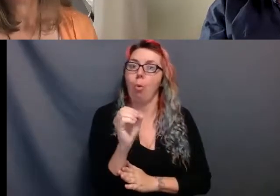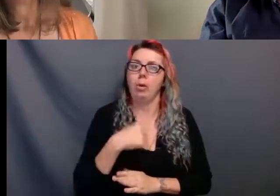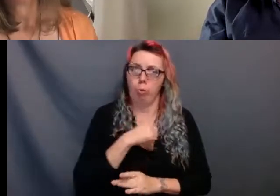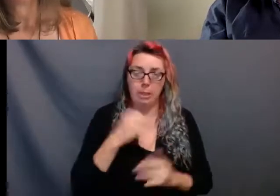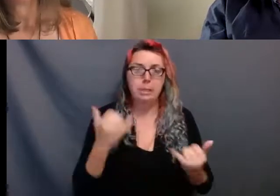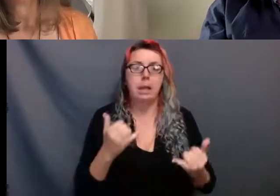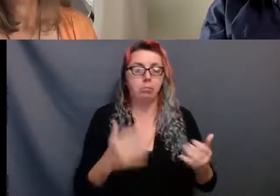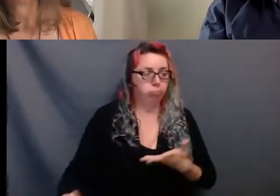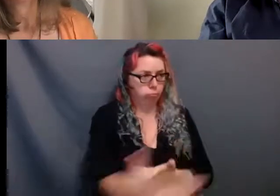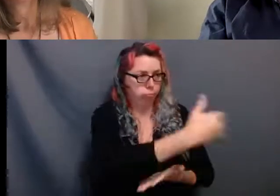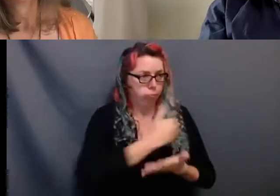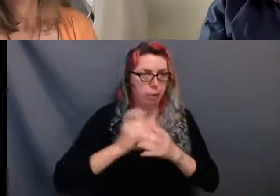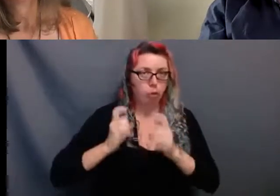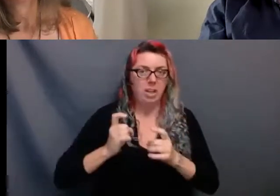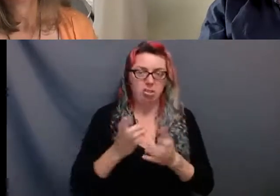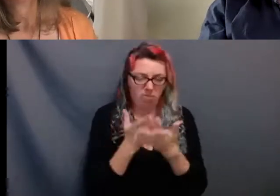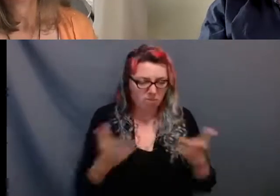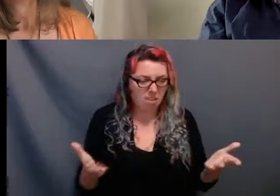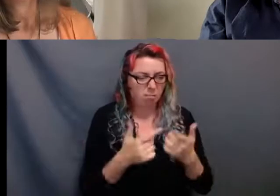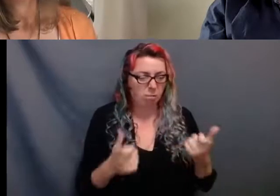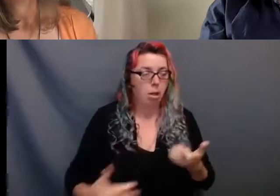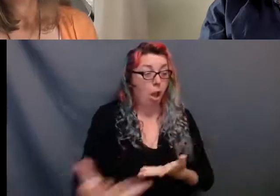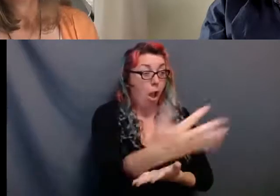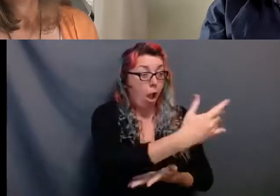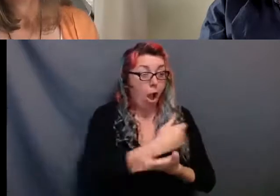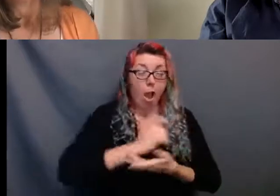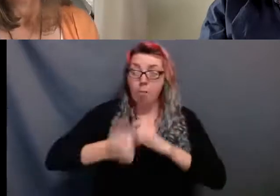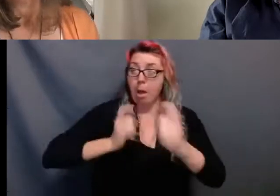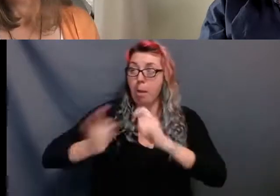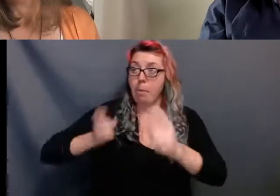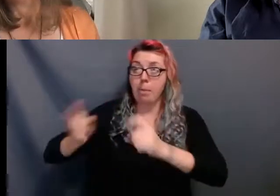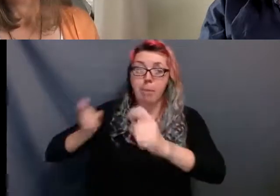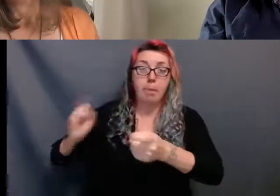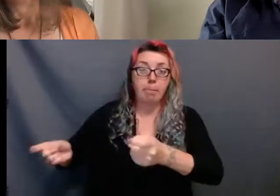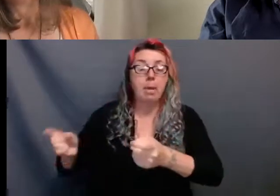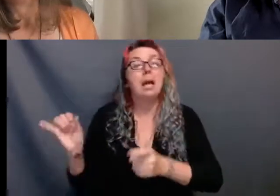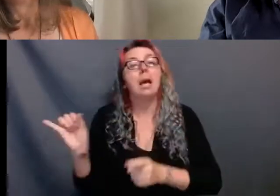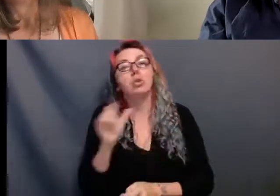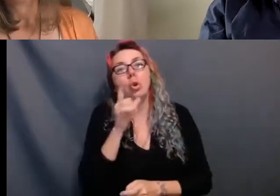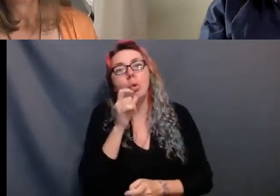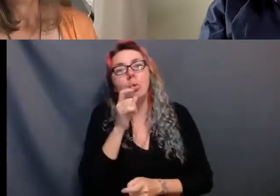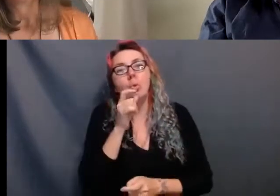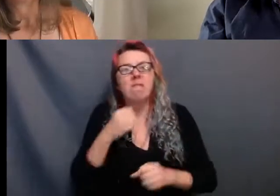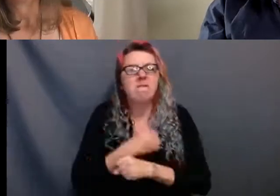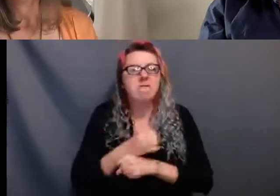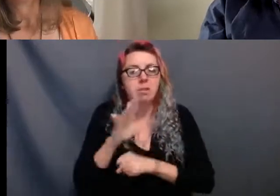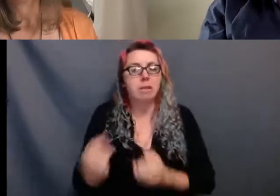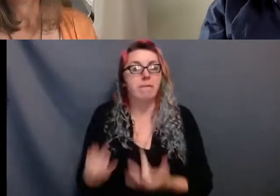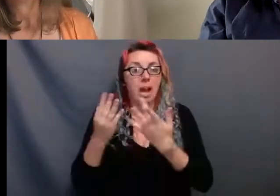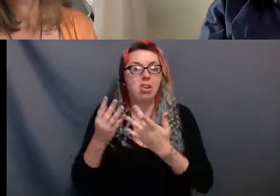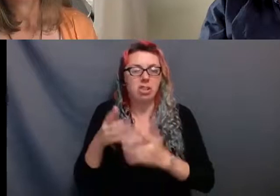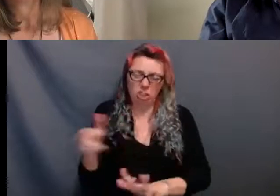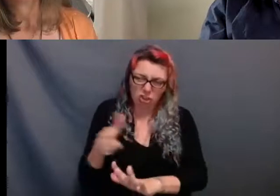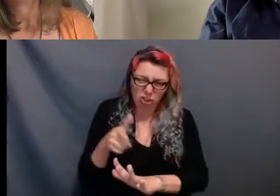of goods to those affected and on the front lines of fire. And raising money to